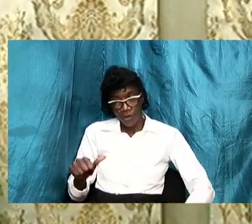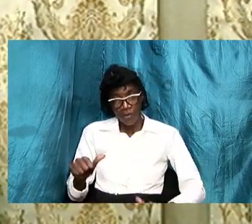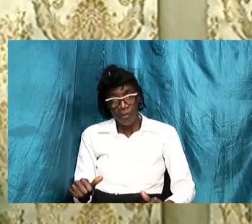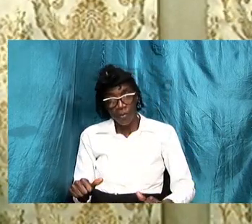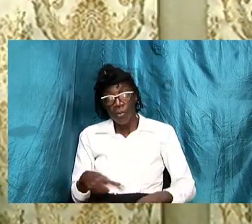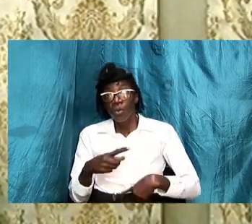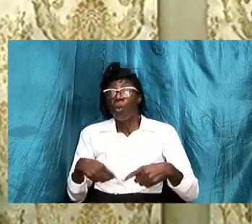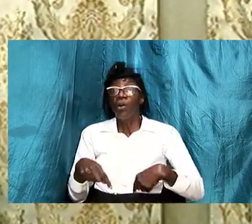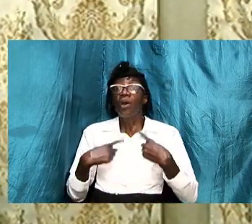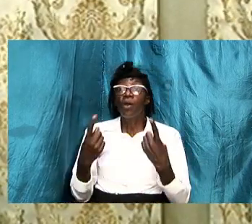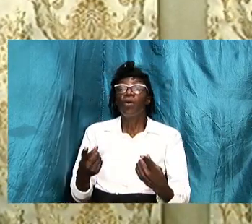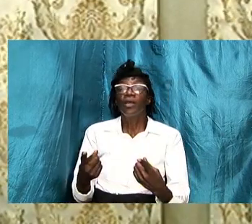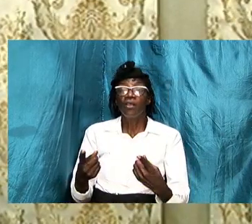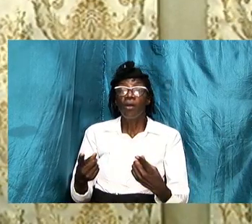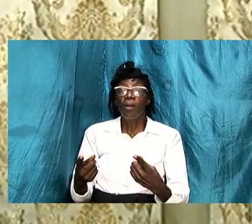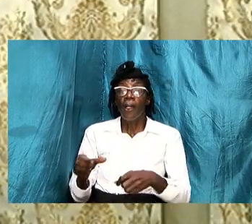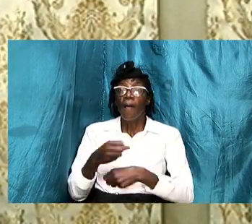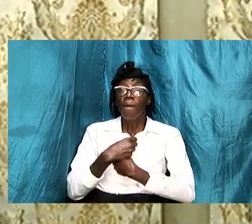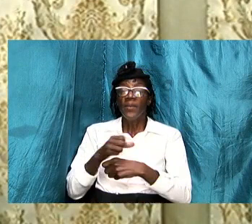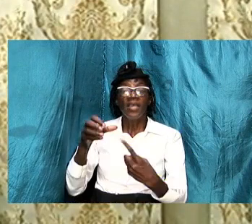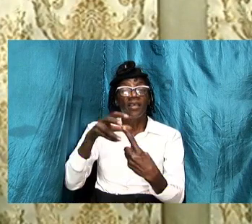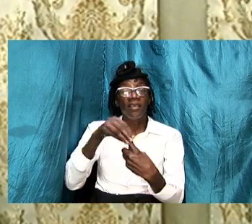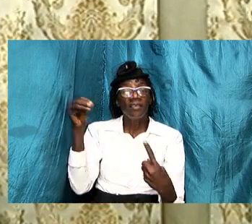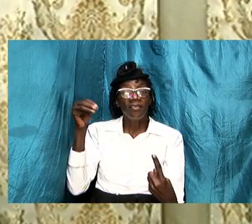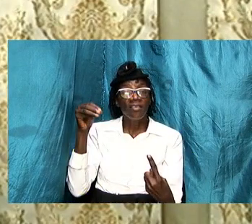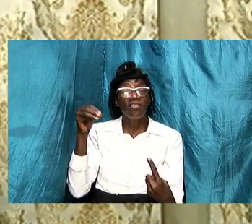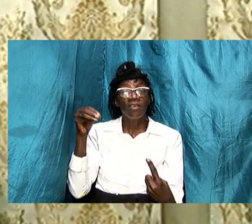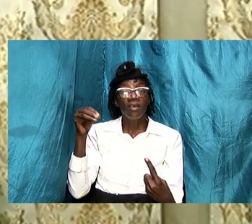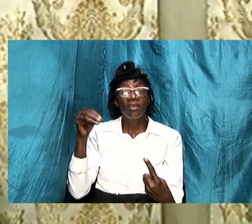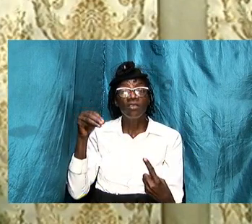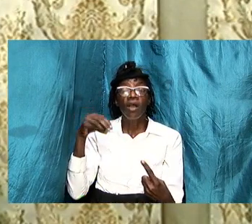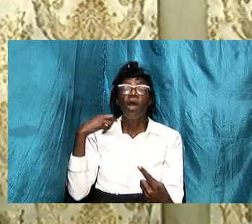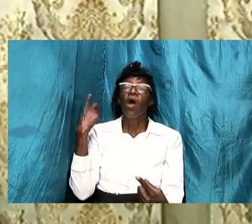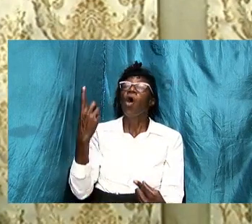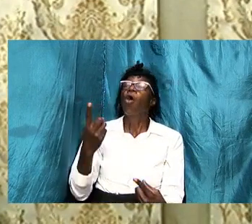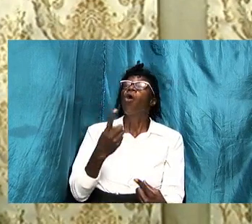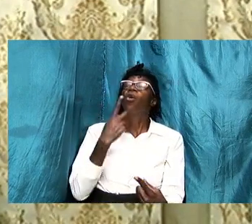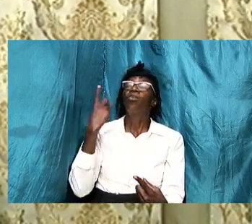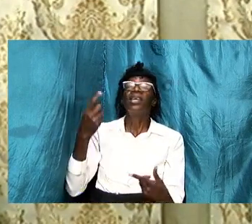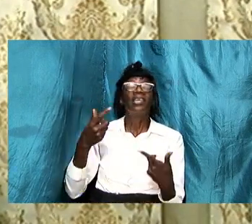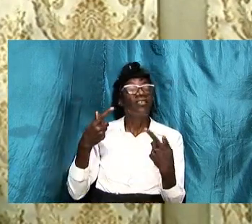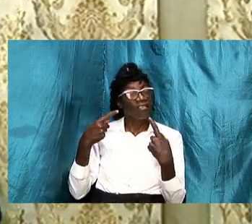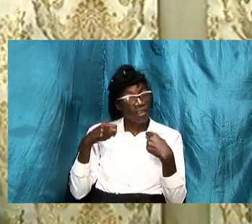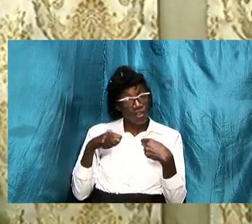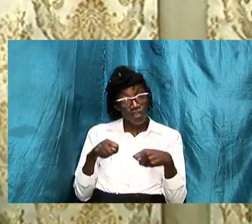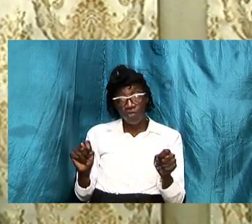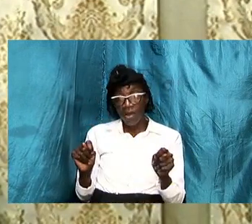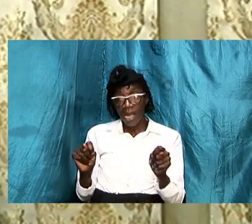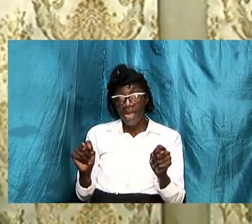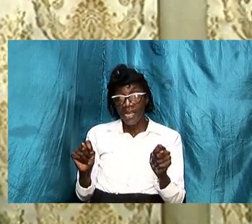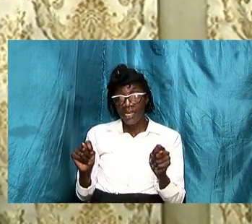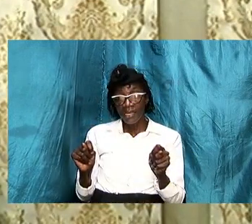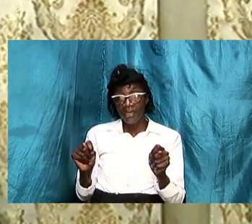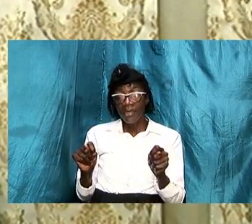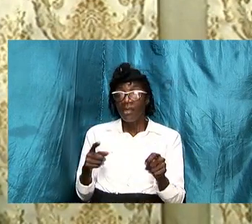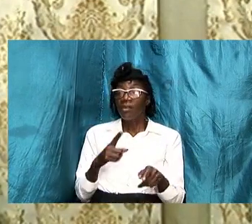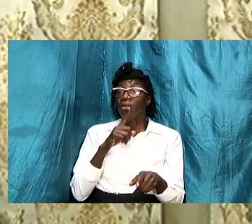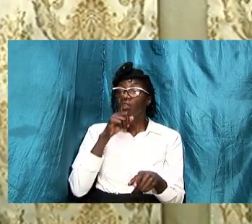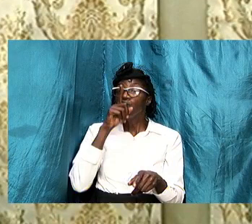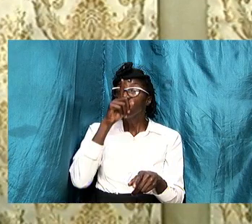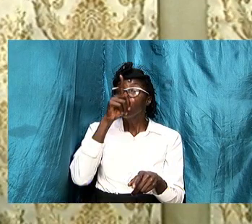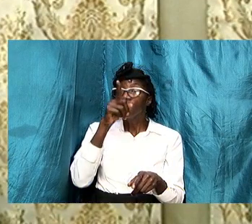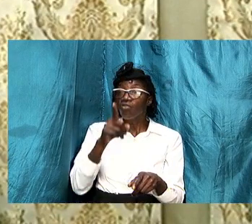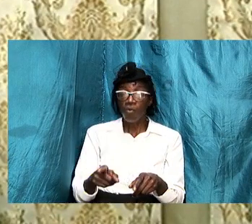to make decisions we always try and endeavor to